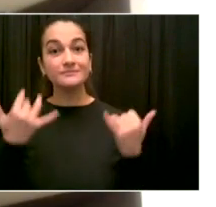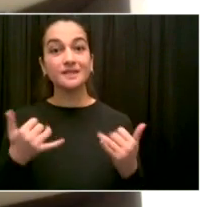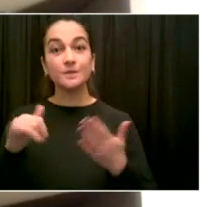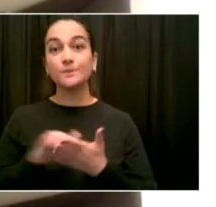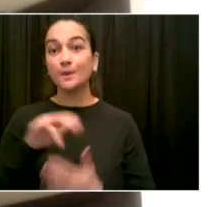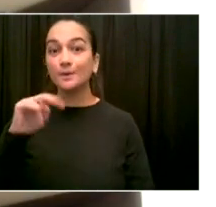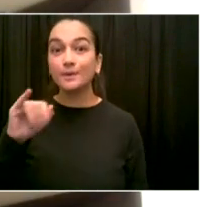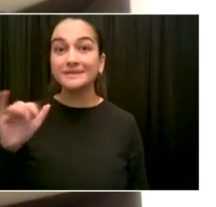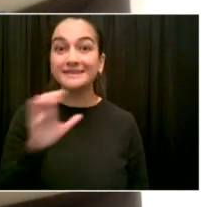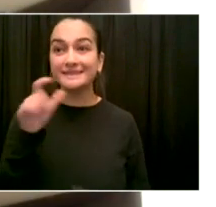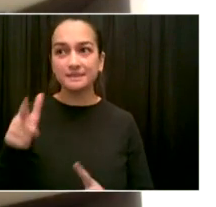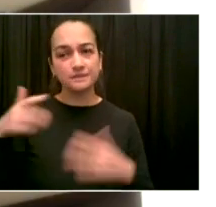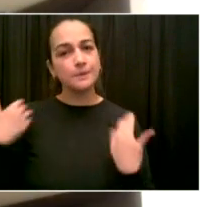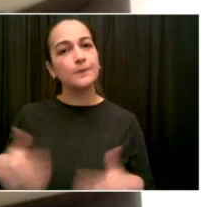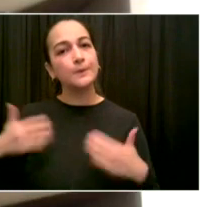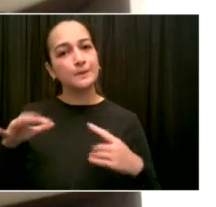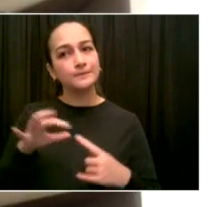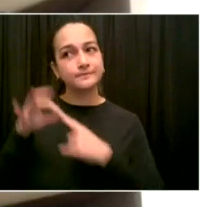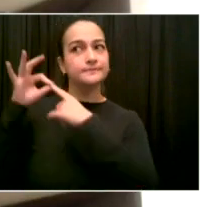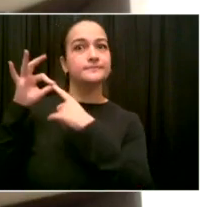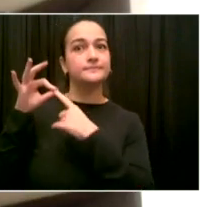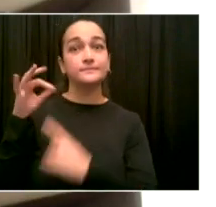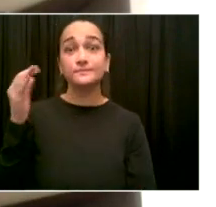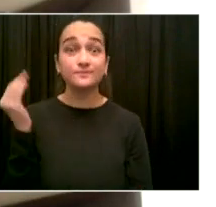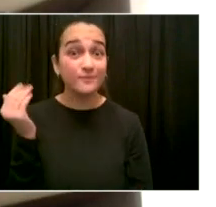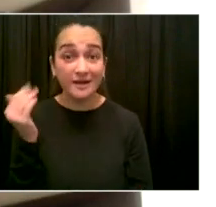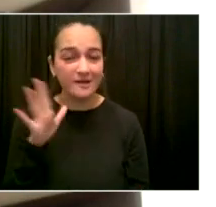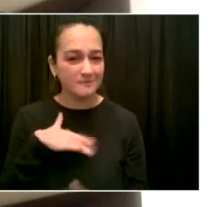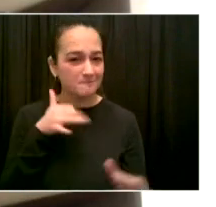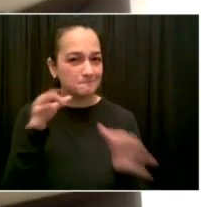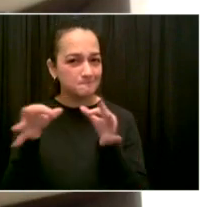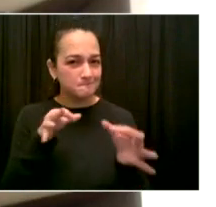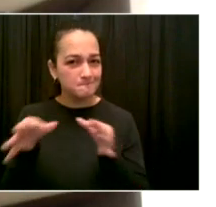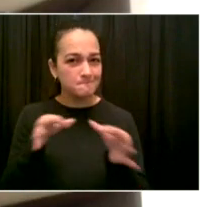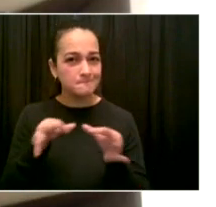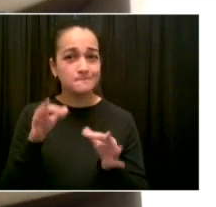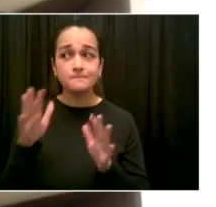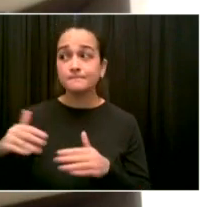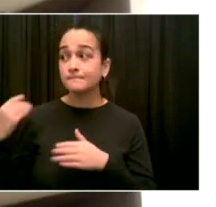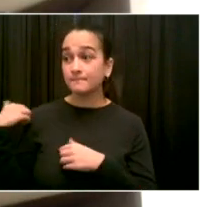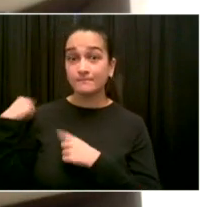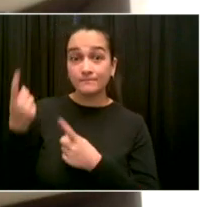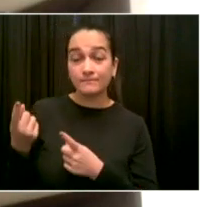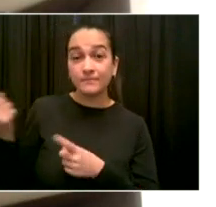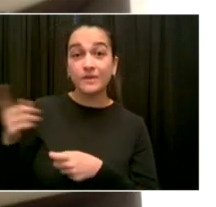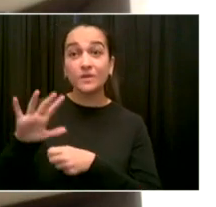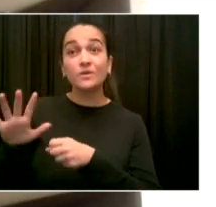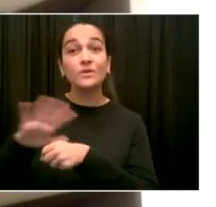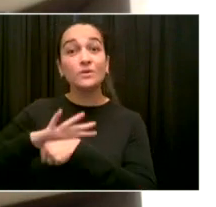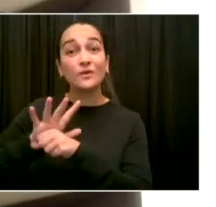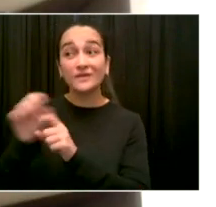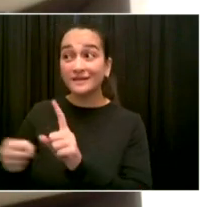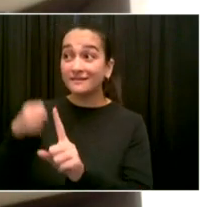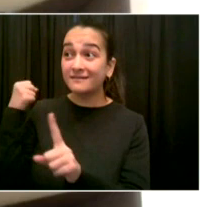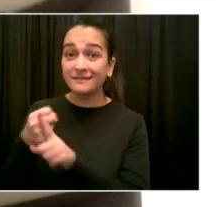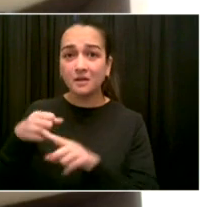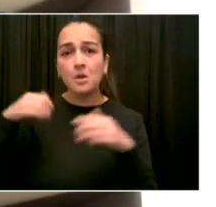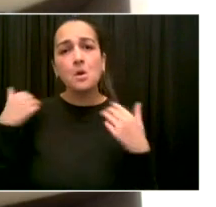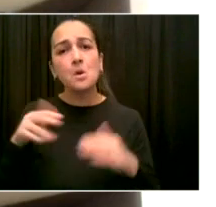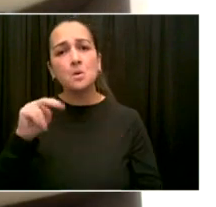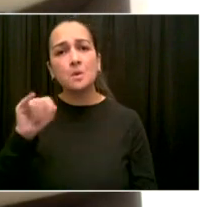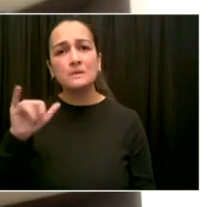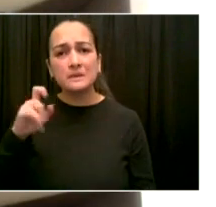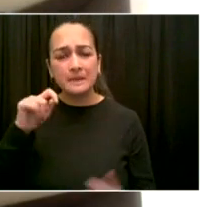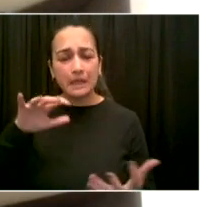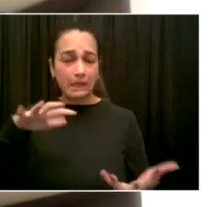hard we've been hit in this crisis, and also because we just have such strength in our biotech sector,